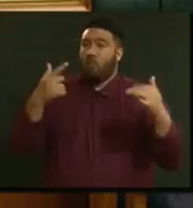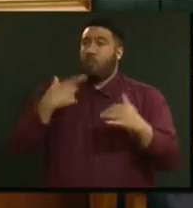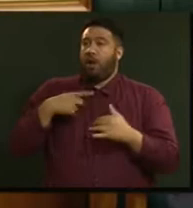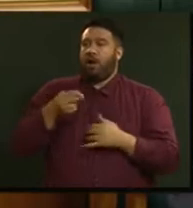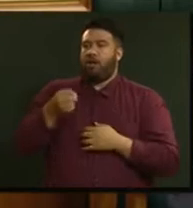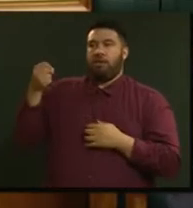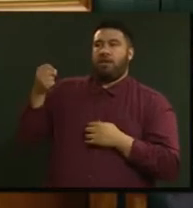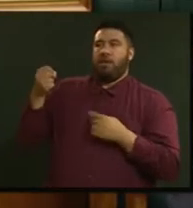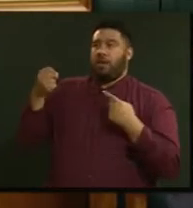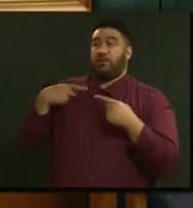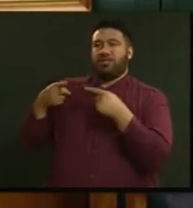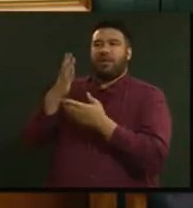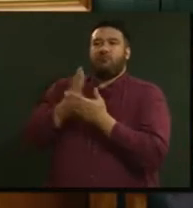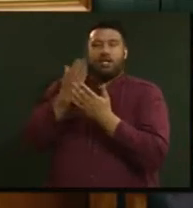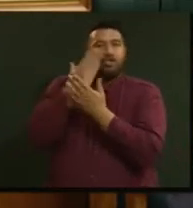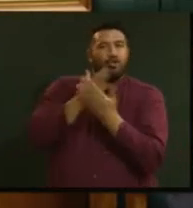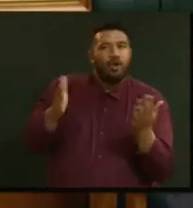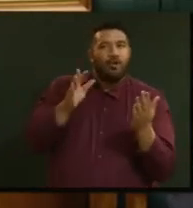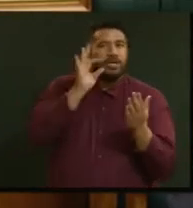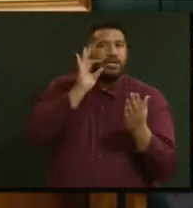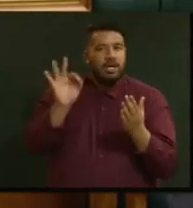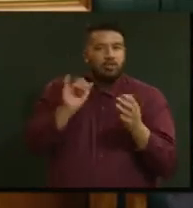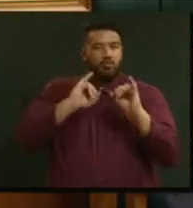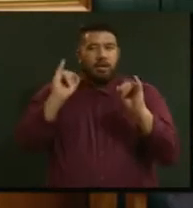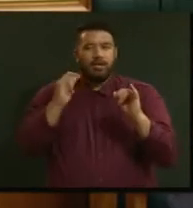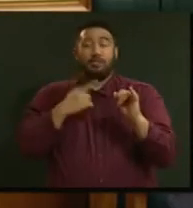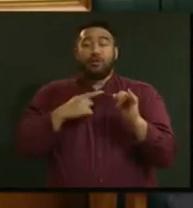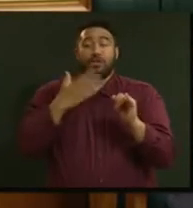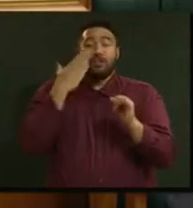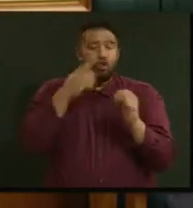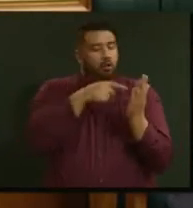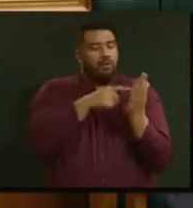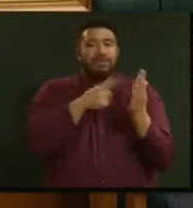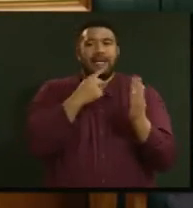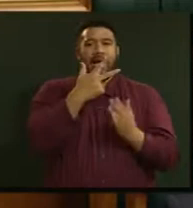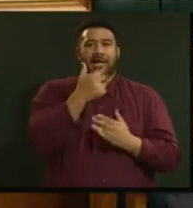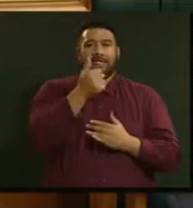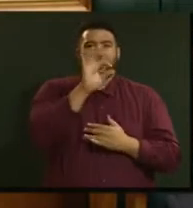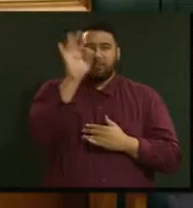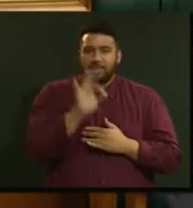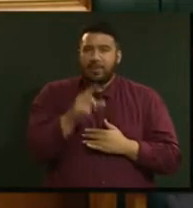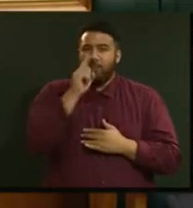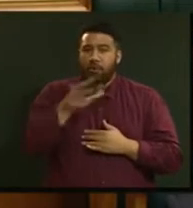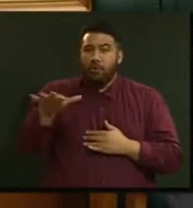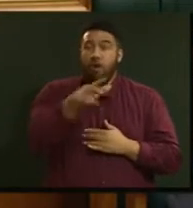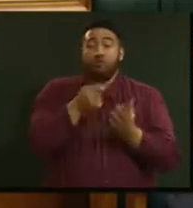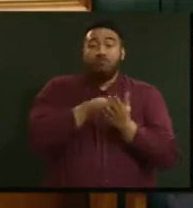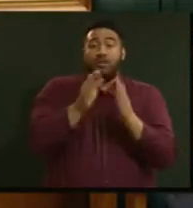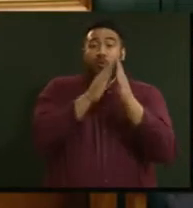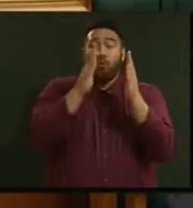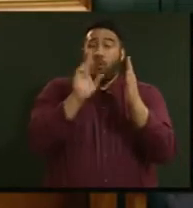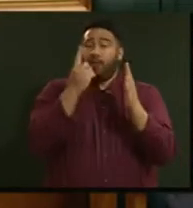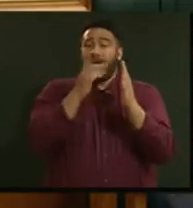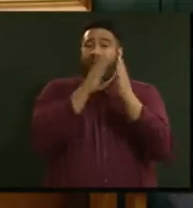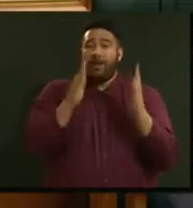housing crisis, showing that 86% of renters in Auckland cannot buy a house